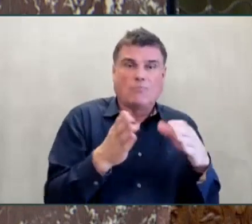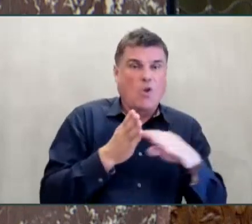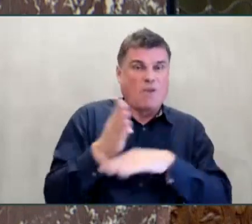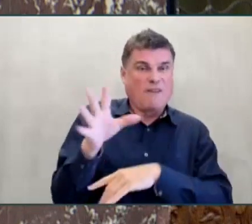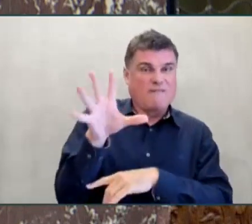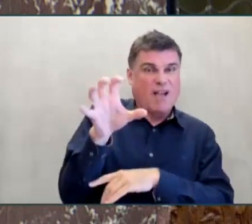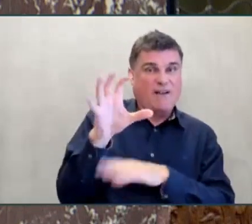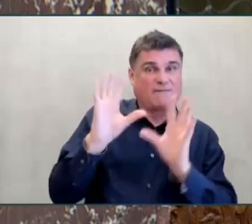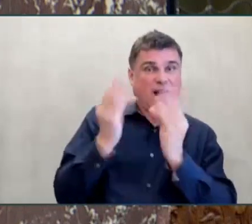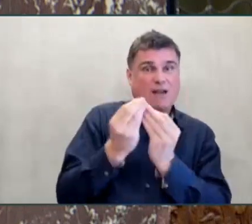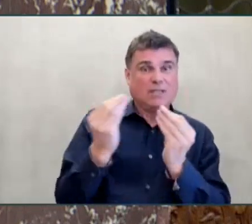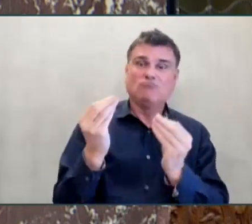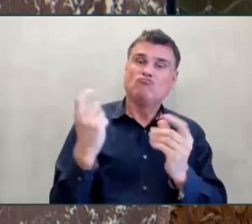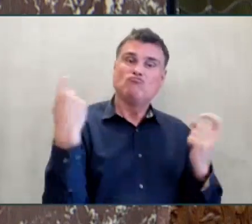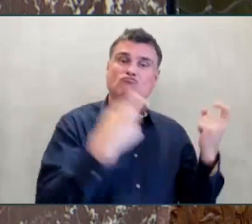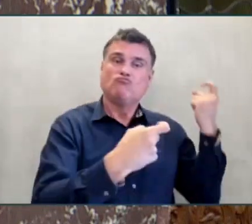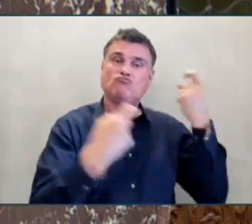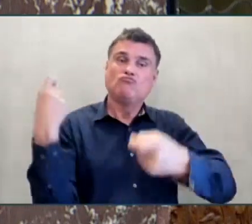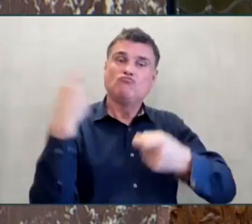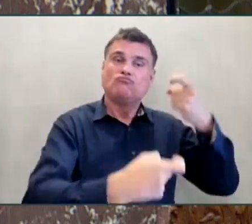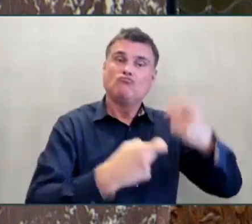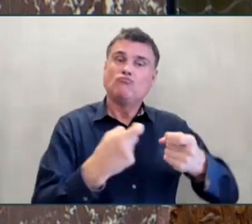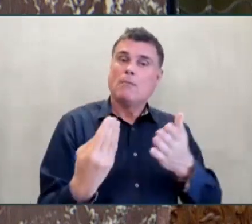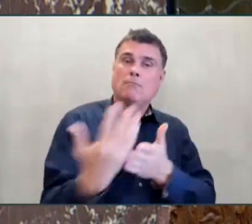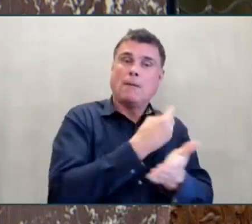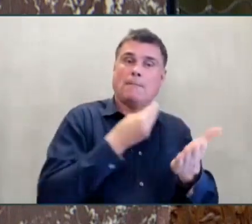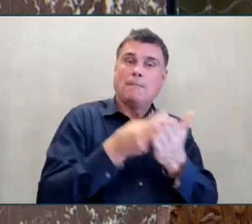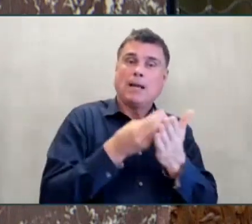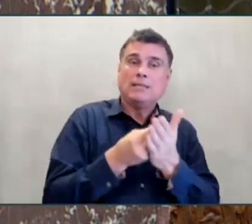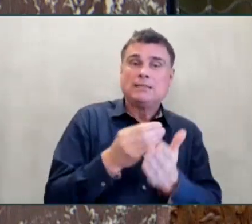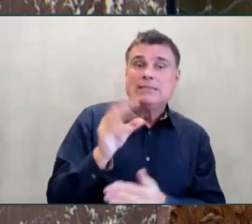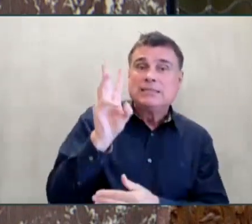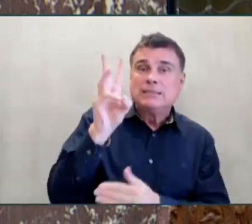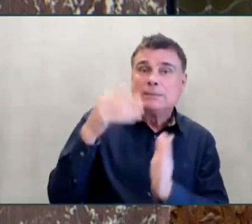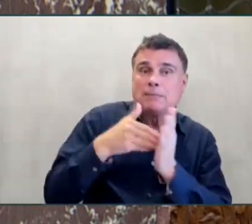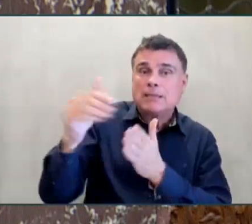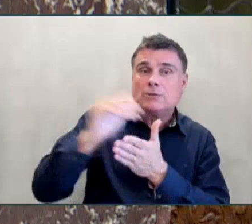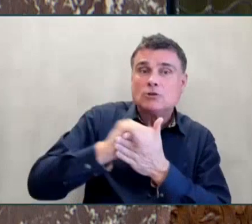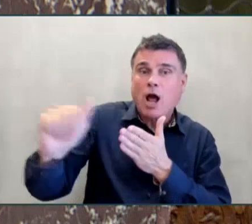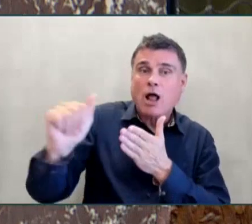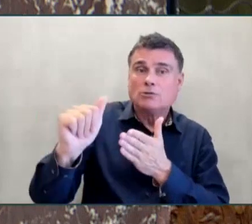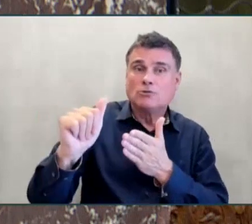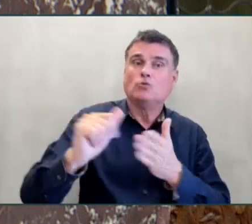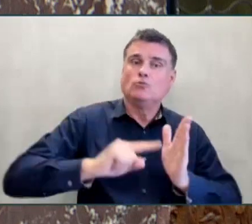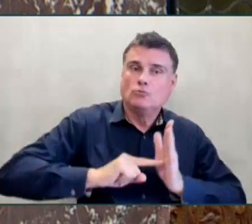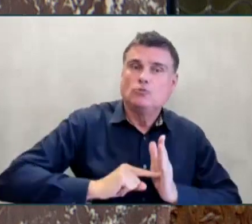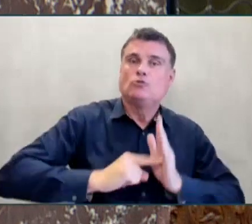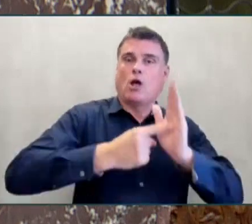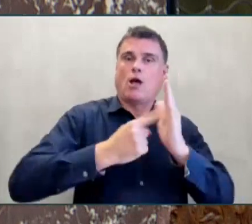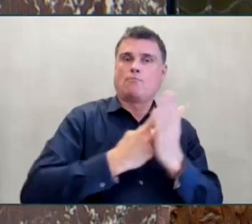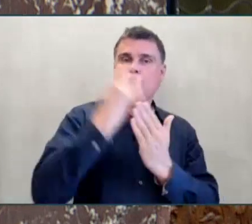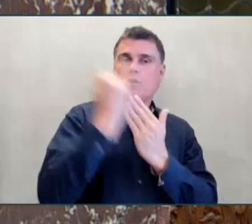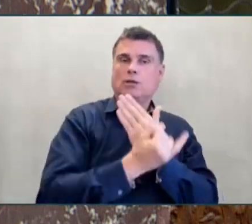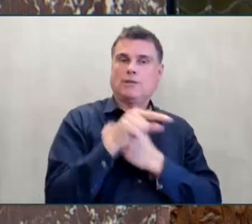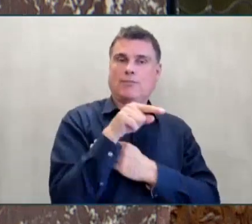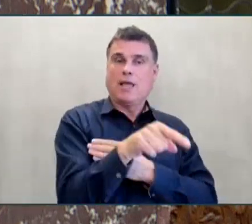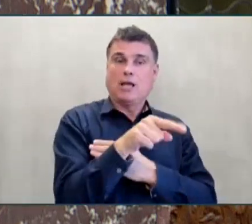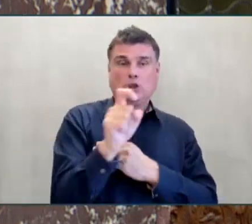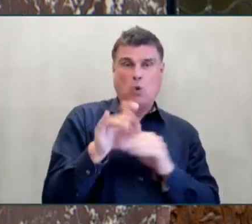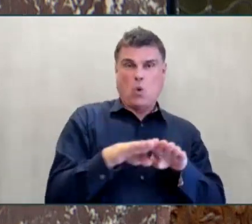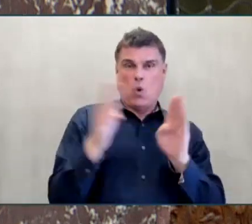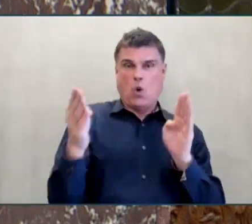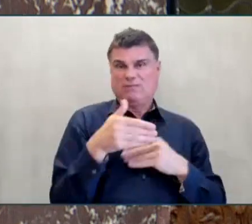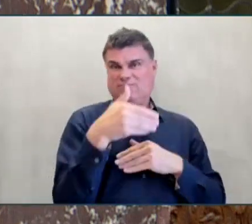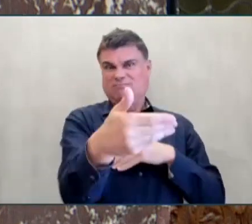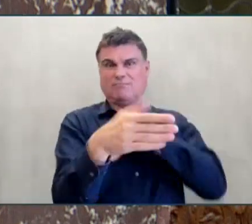to get the project started and is tracking to be open later in fall this year. I certainly look forward to celebrating with them